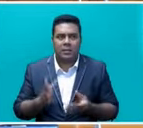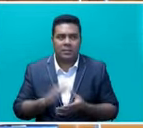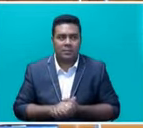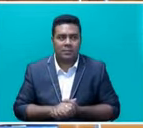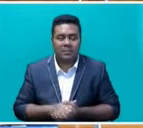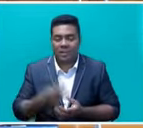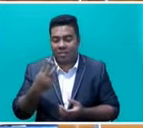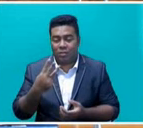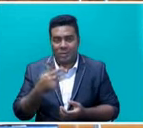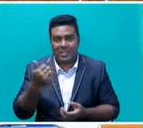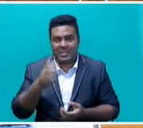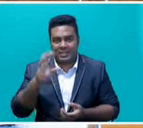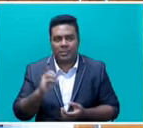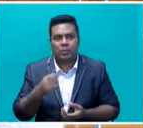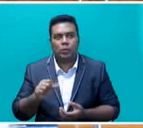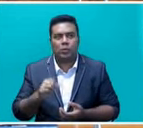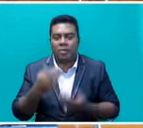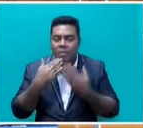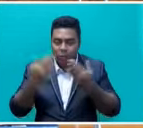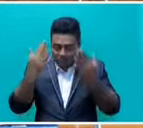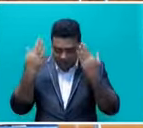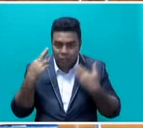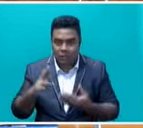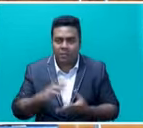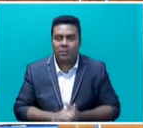put this 360 to use for. Thank you, Speaker, sir.